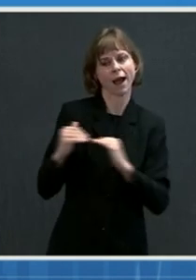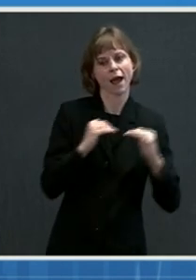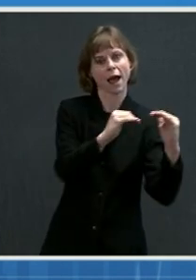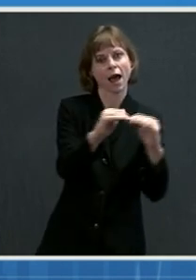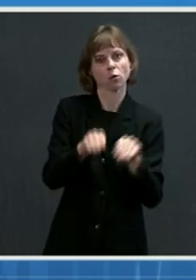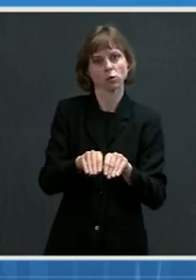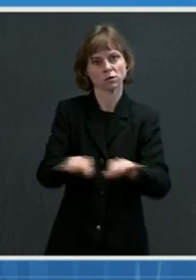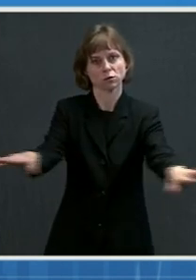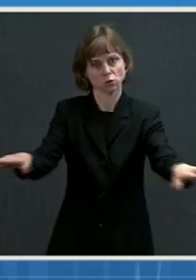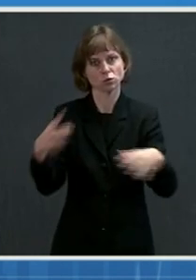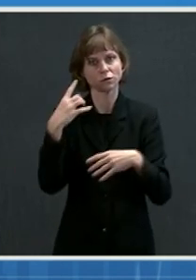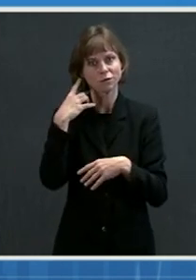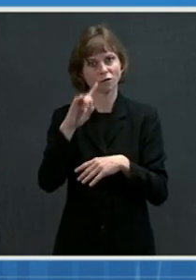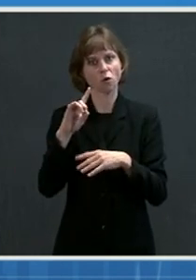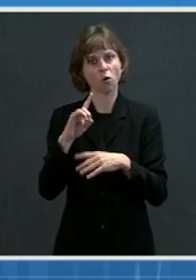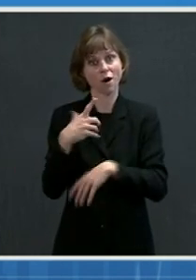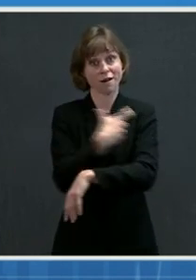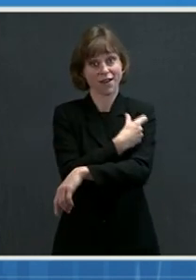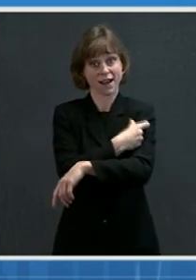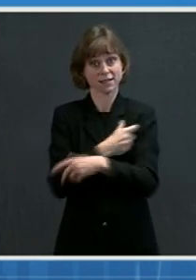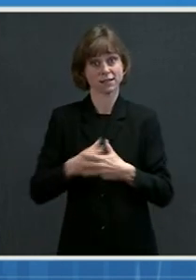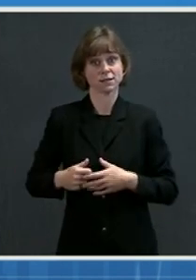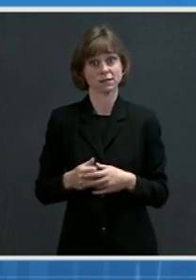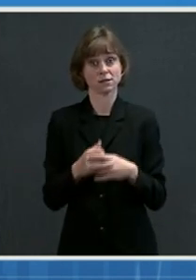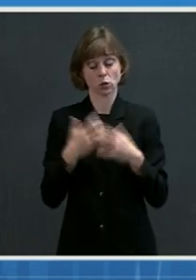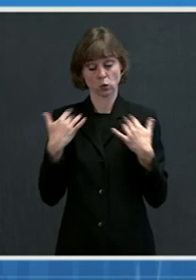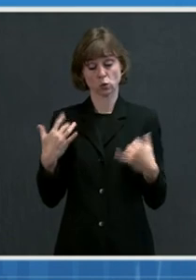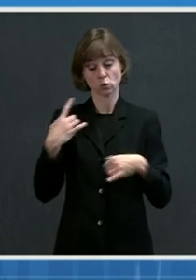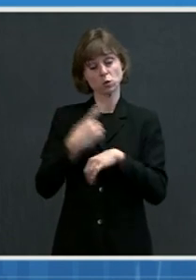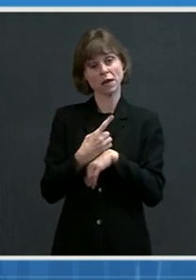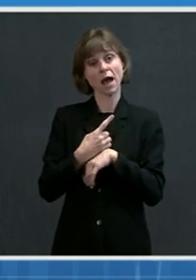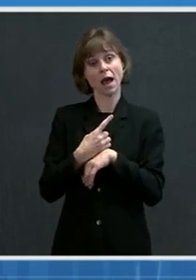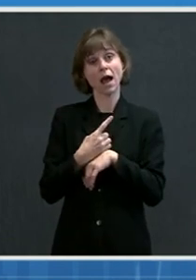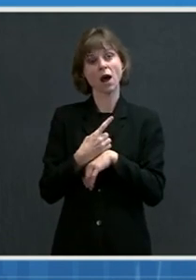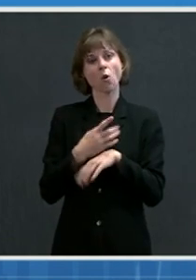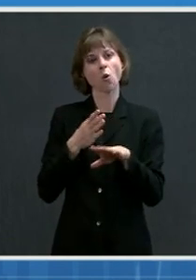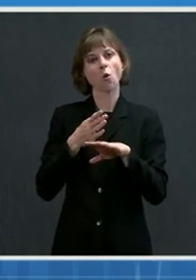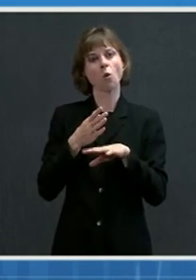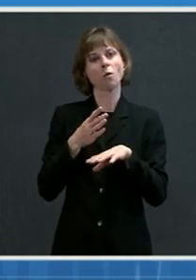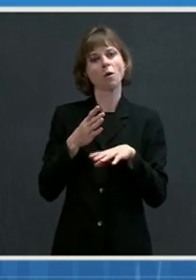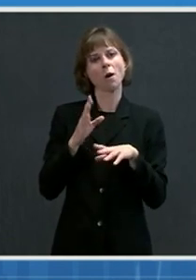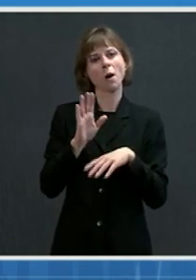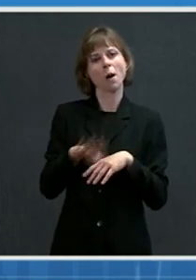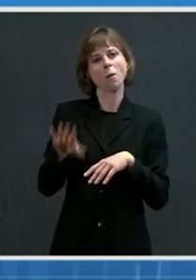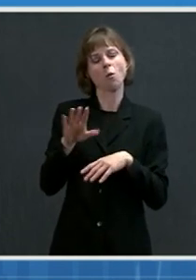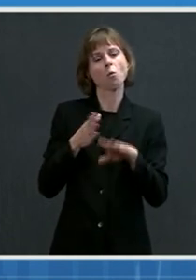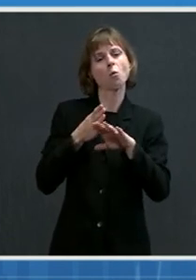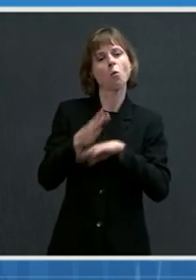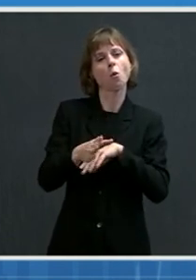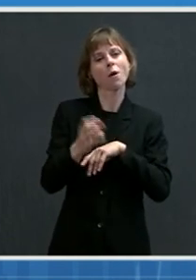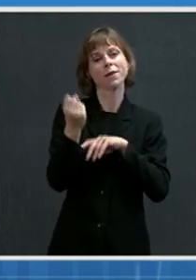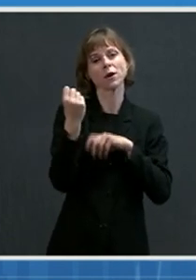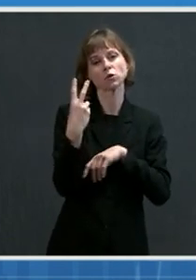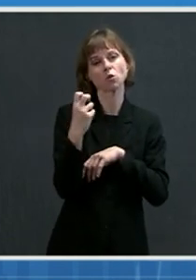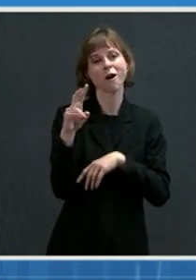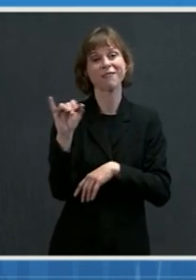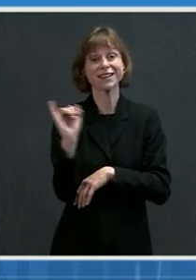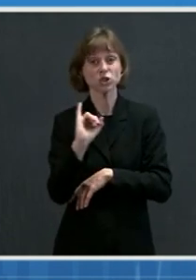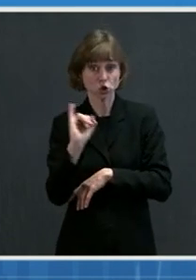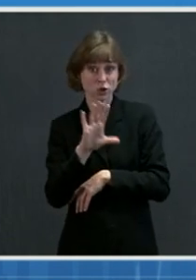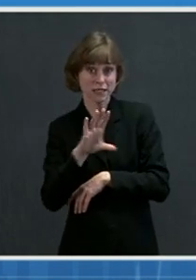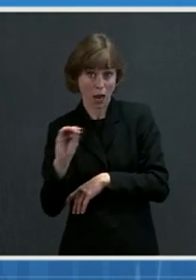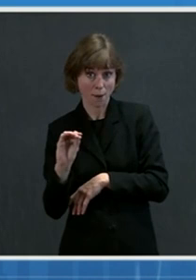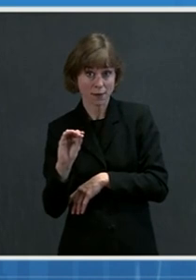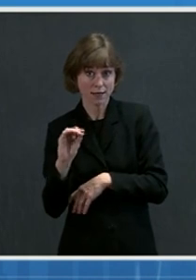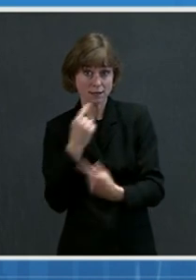Today, more than a dozen of America's leading health insurance providers announced a new pilot program to